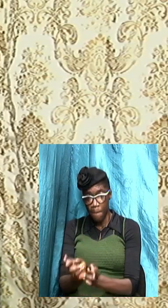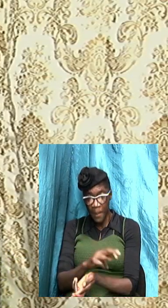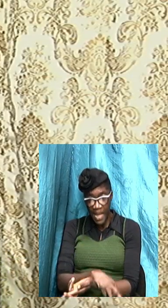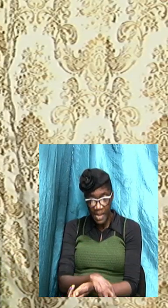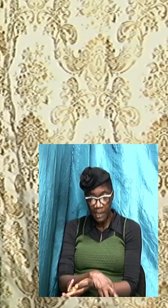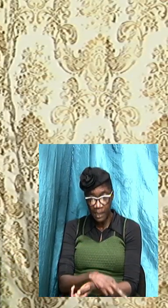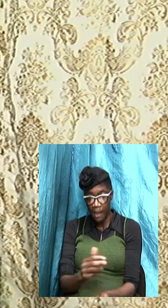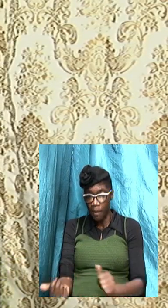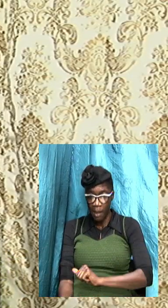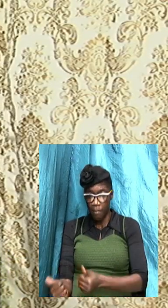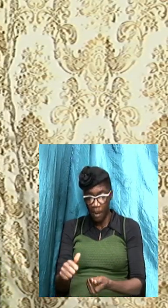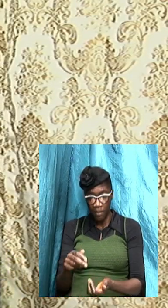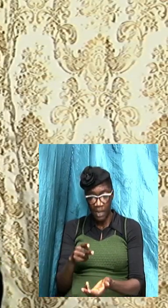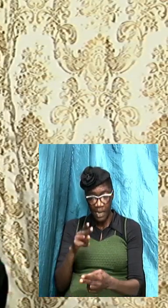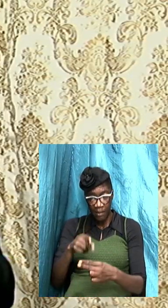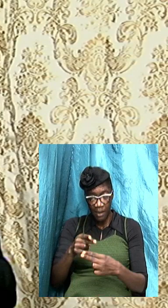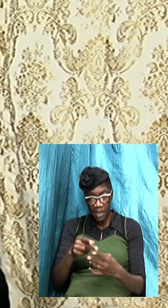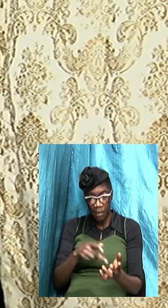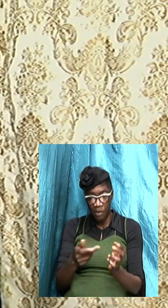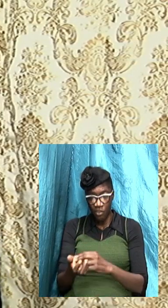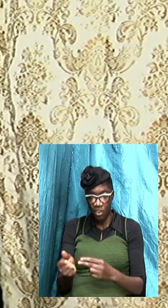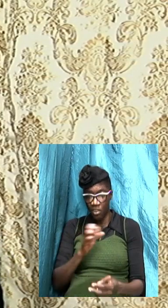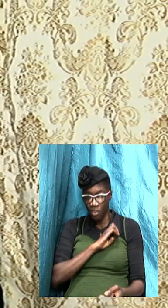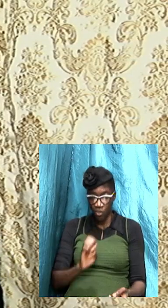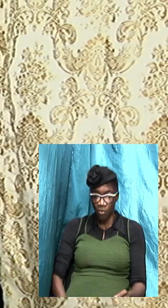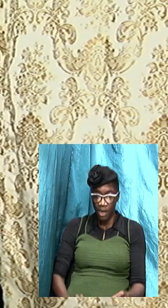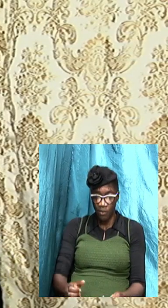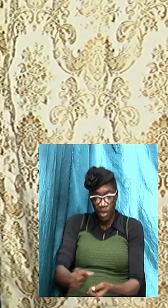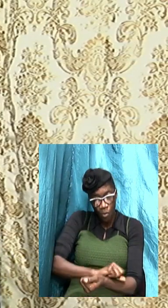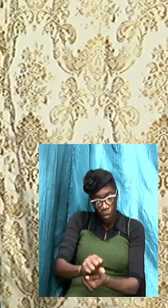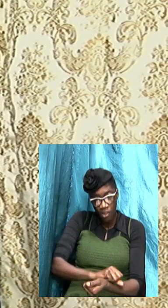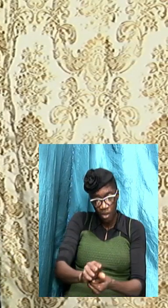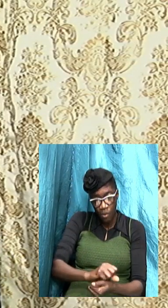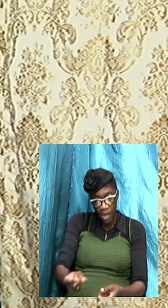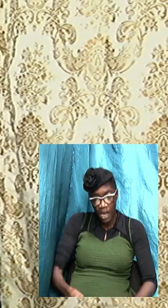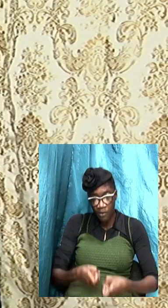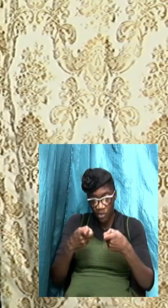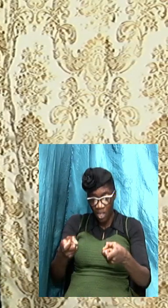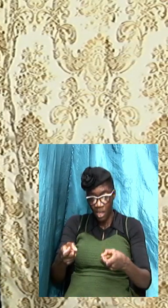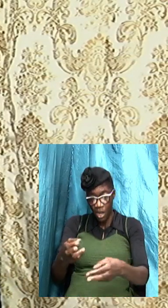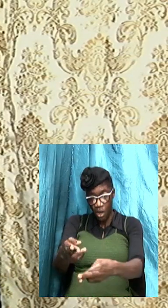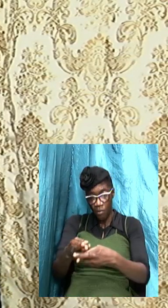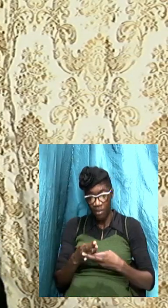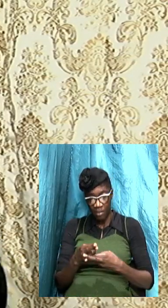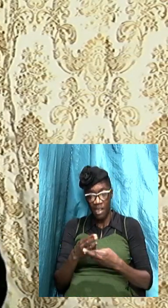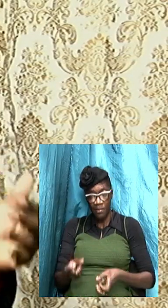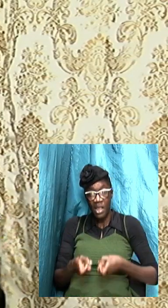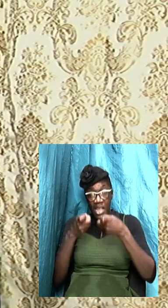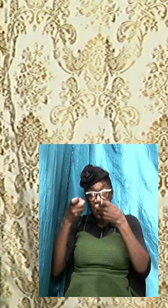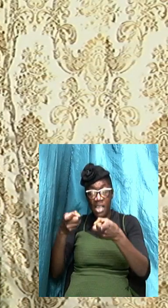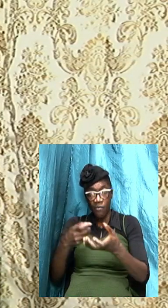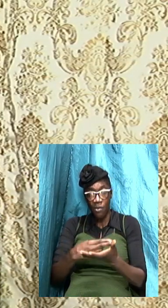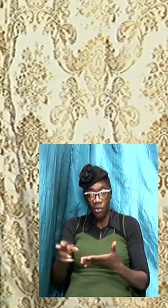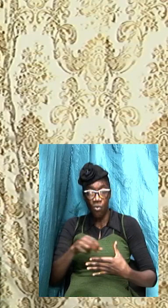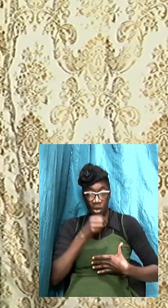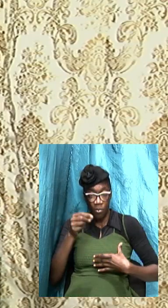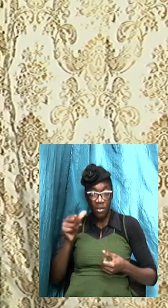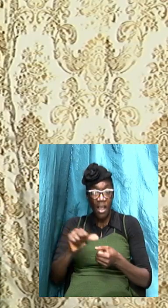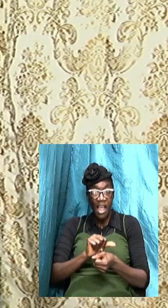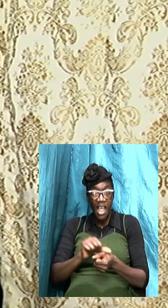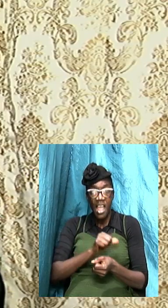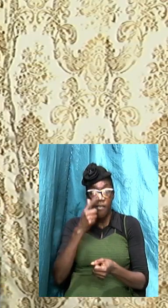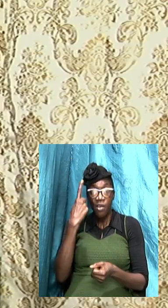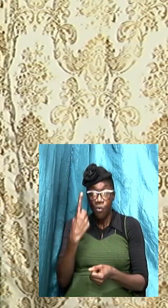Christ for the remission of sins and he shall receive the gift of the Holy Ghost every one of you himself